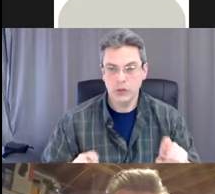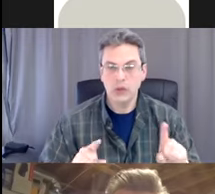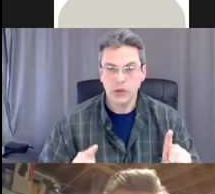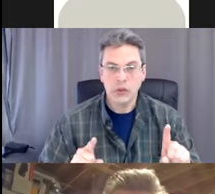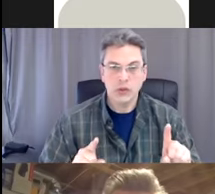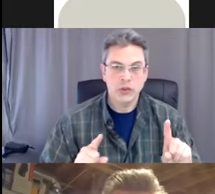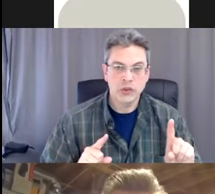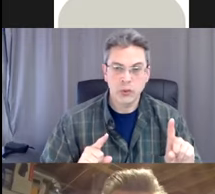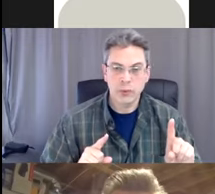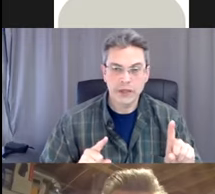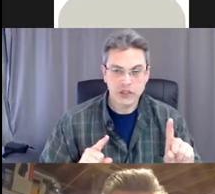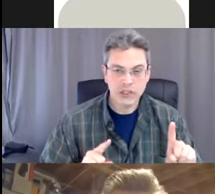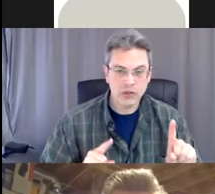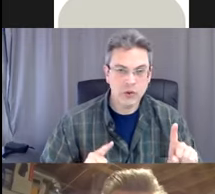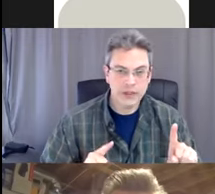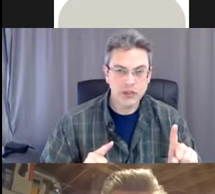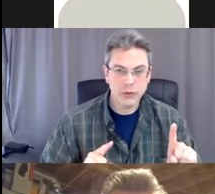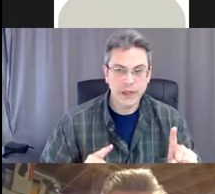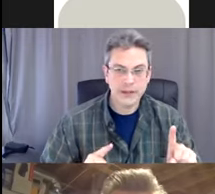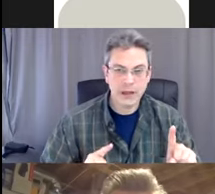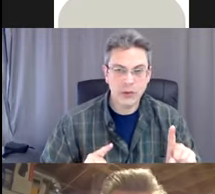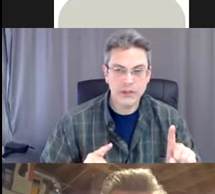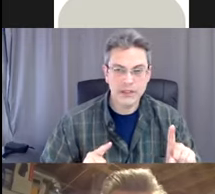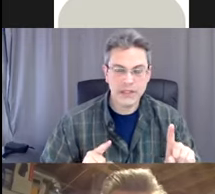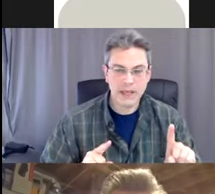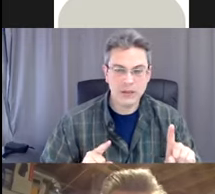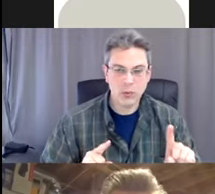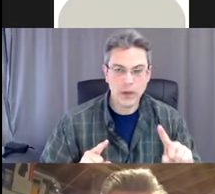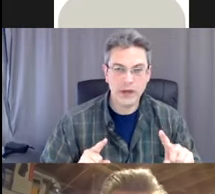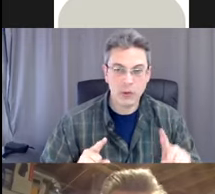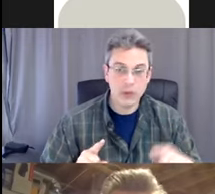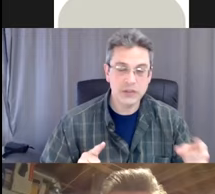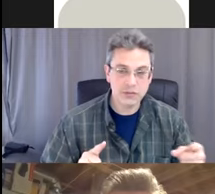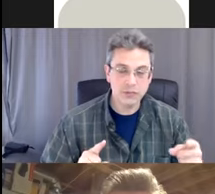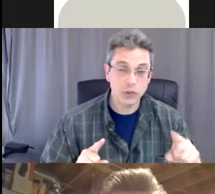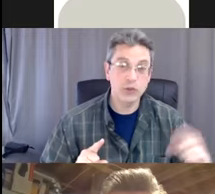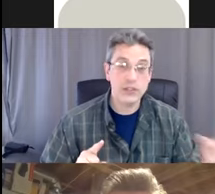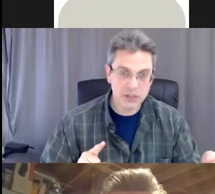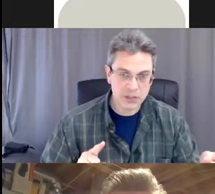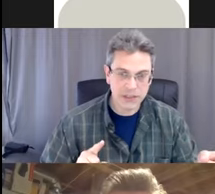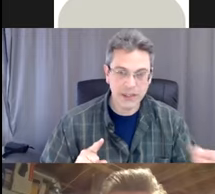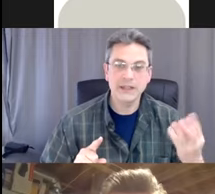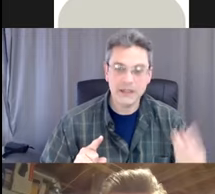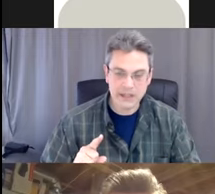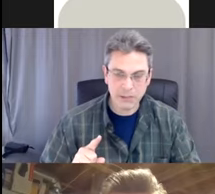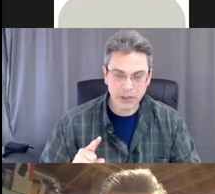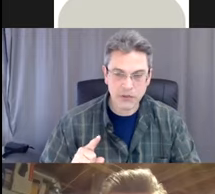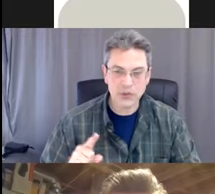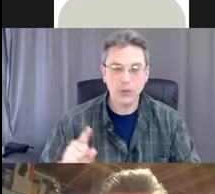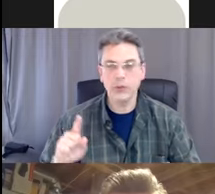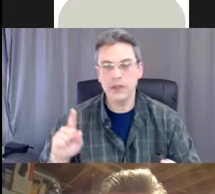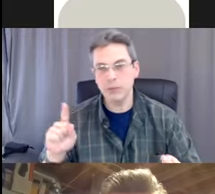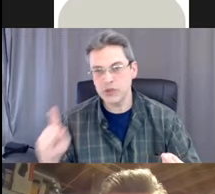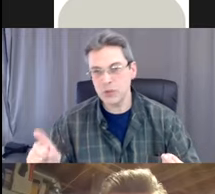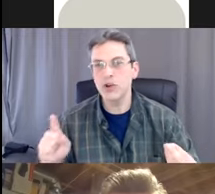everyone for sure. So Rebecca, just to let you know, the issue with that now is, is that when I was, when you did start speaking, I did disappear.